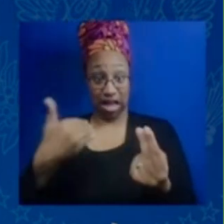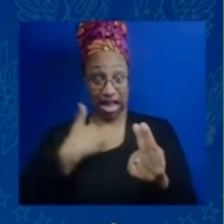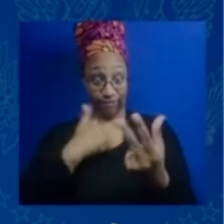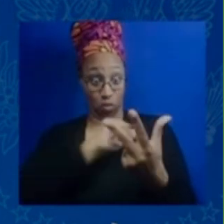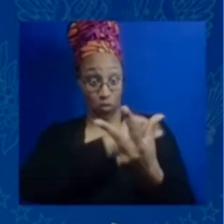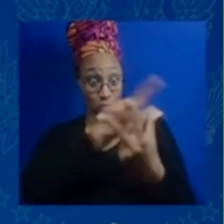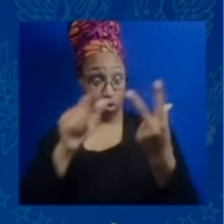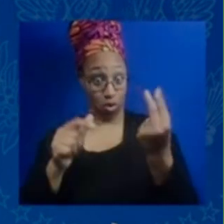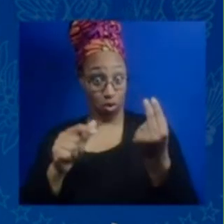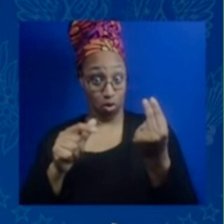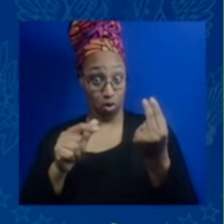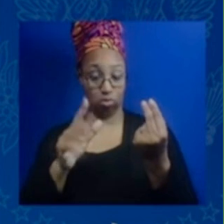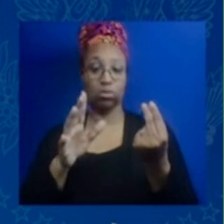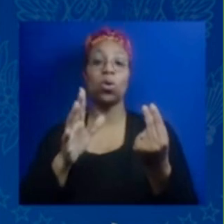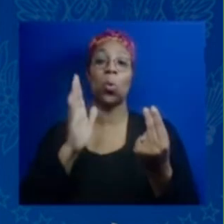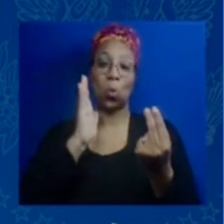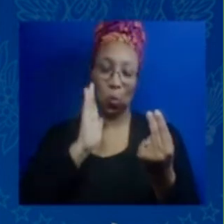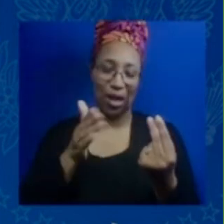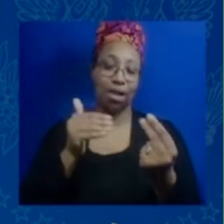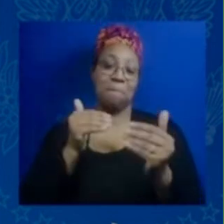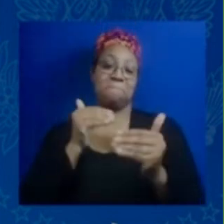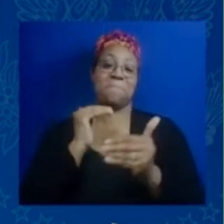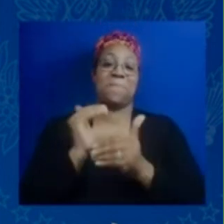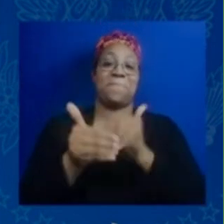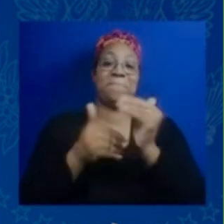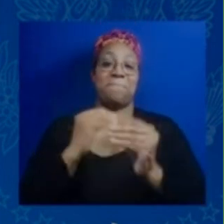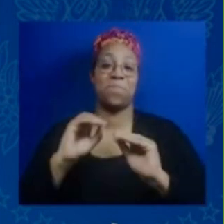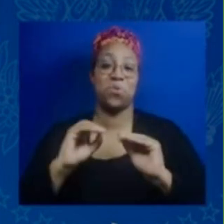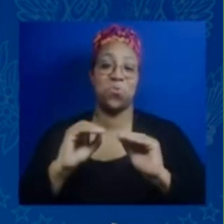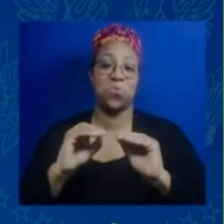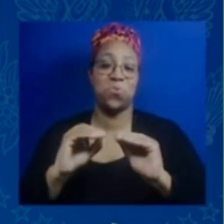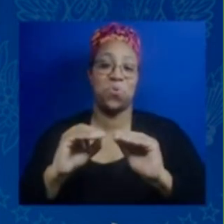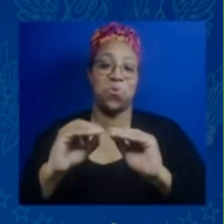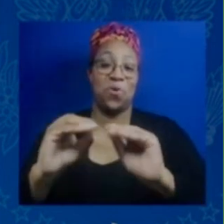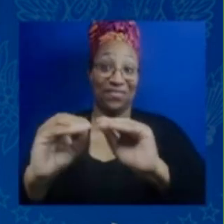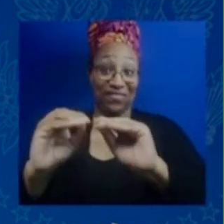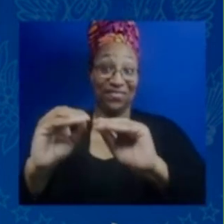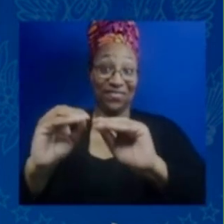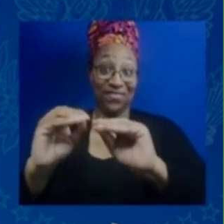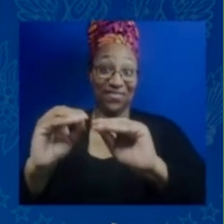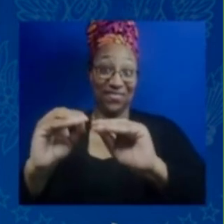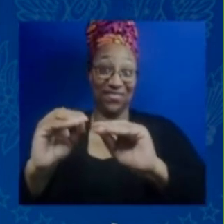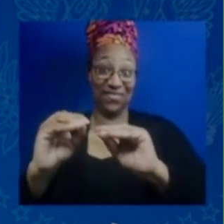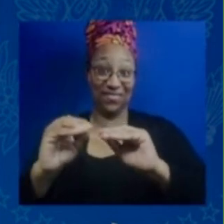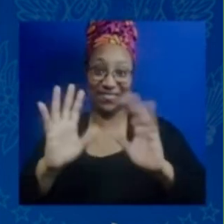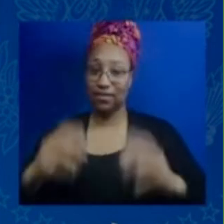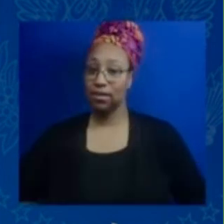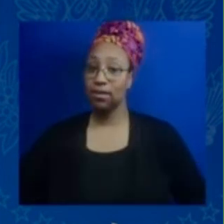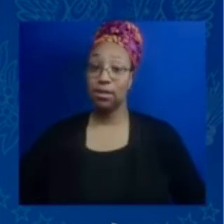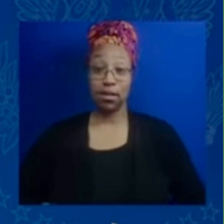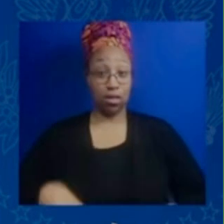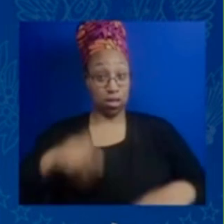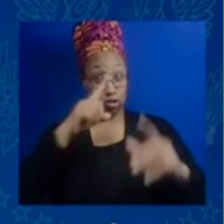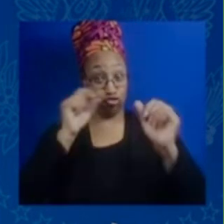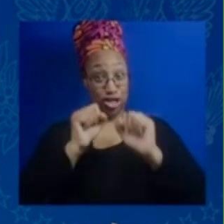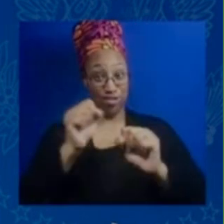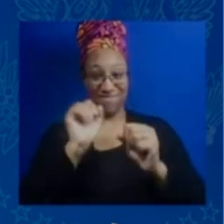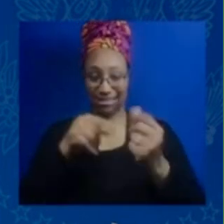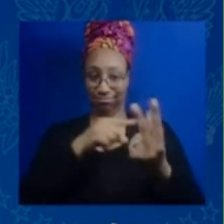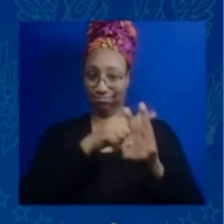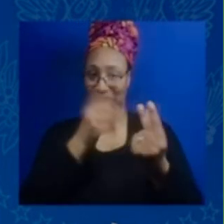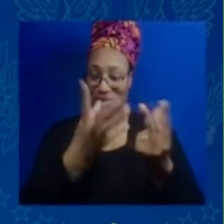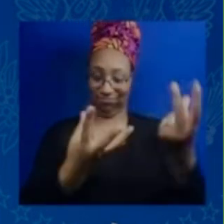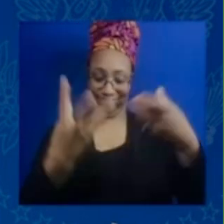those very specific strategic attributes that we are going to have to abide by as we